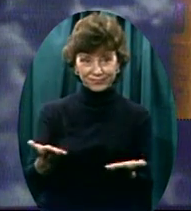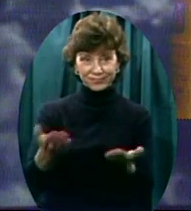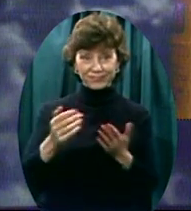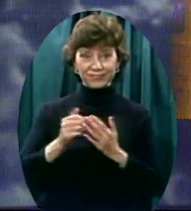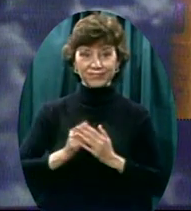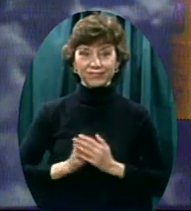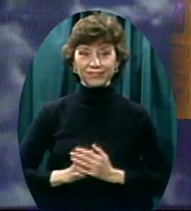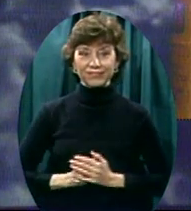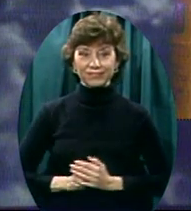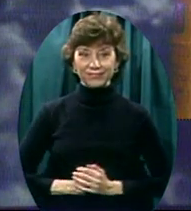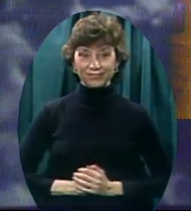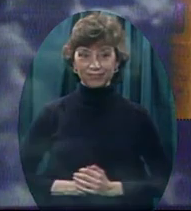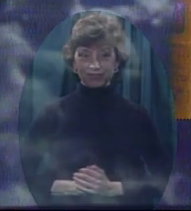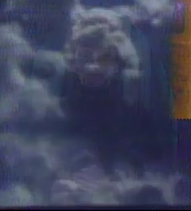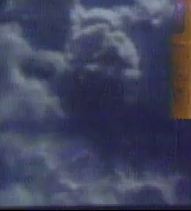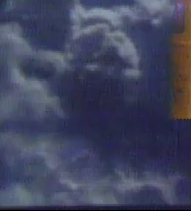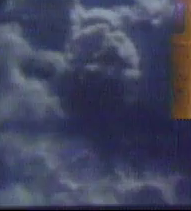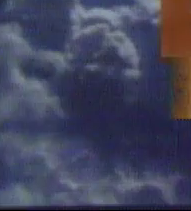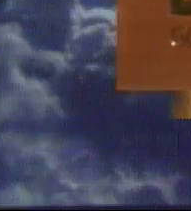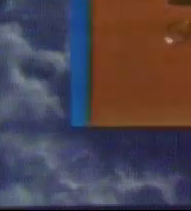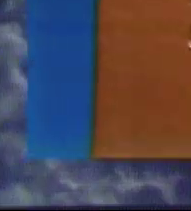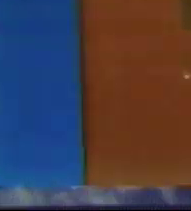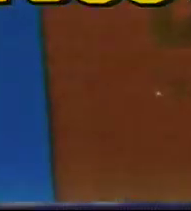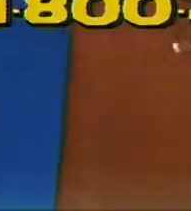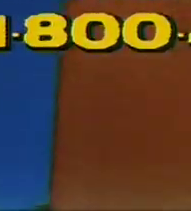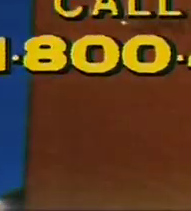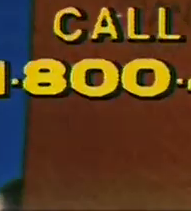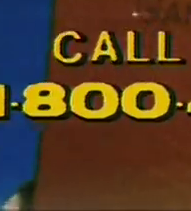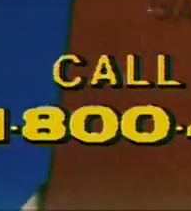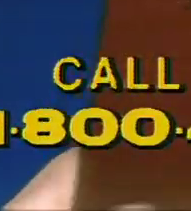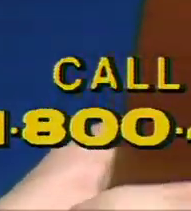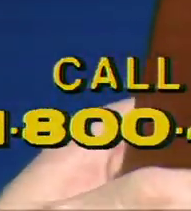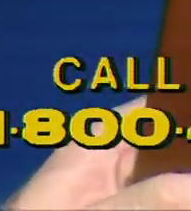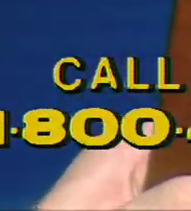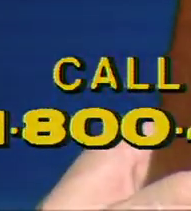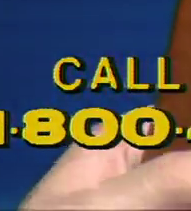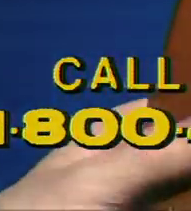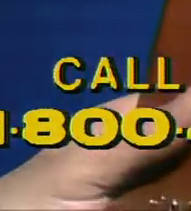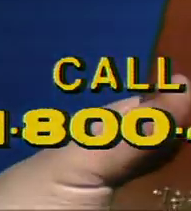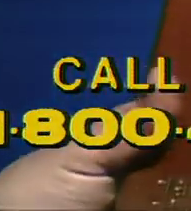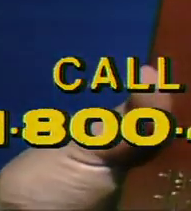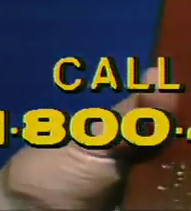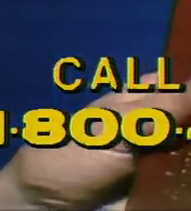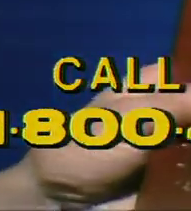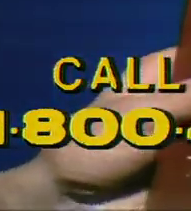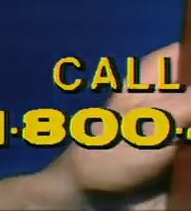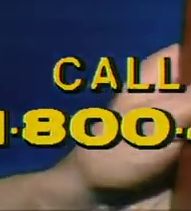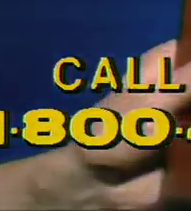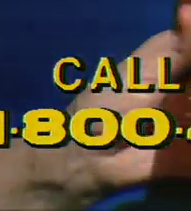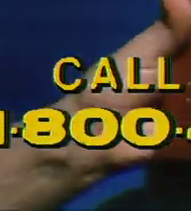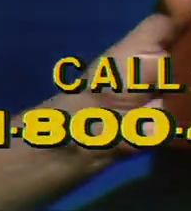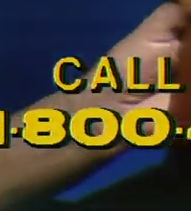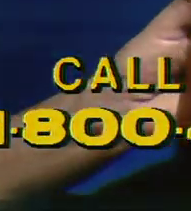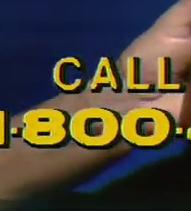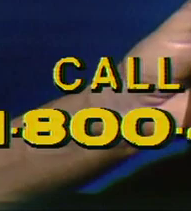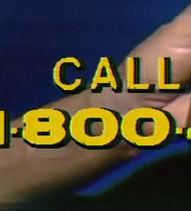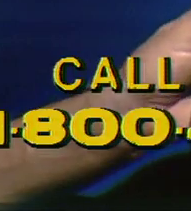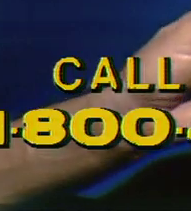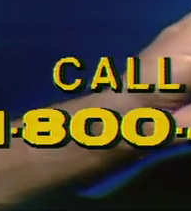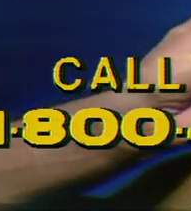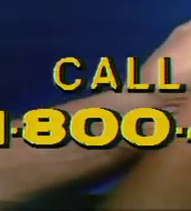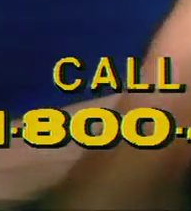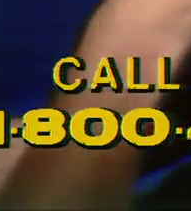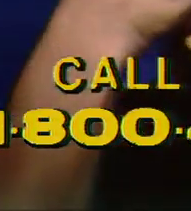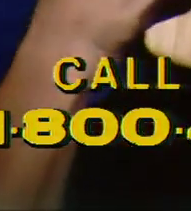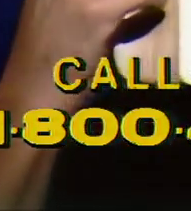-446-5000. Immediately, we'll send you this beautiful faith partner Bible. It has a soft, flexible, full-grain,